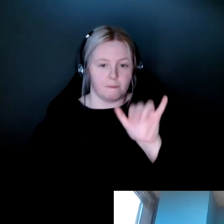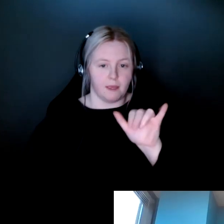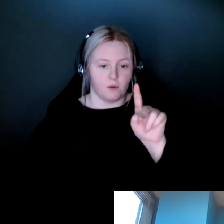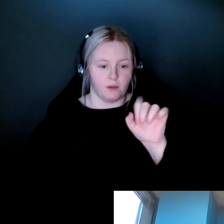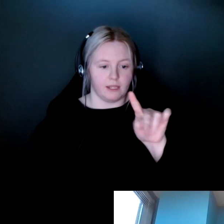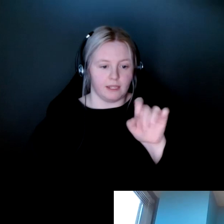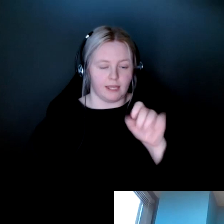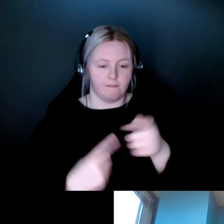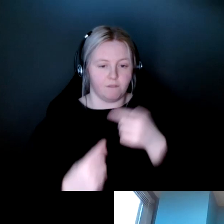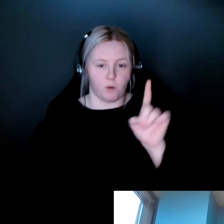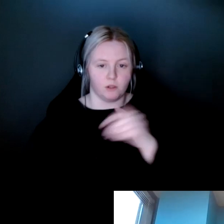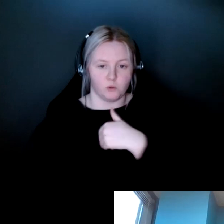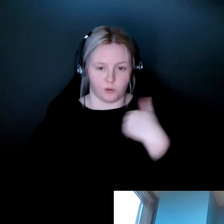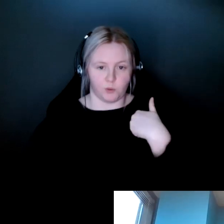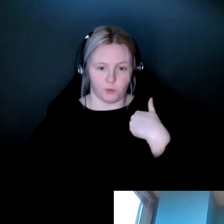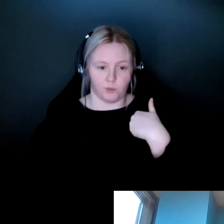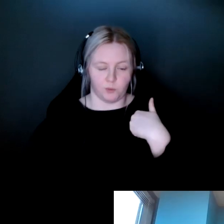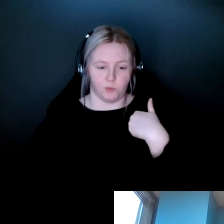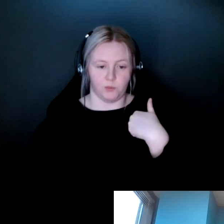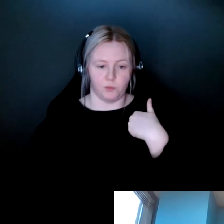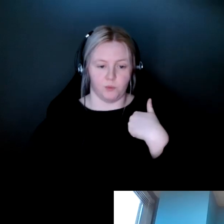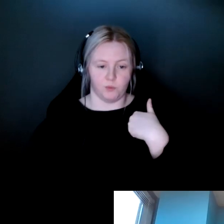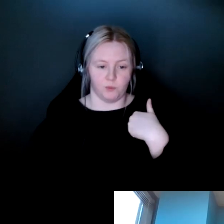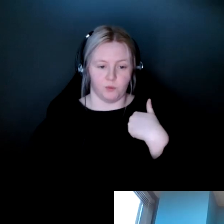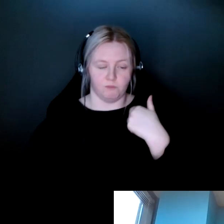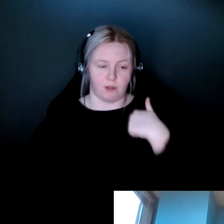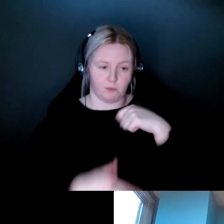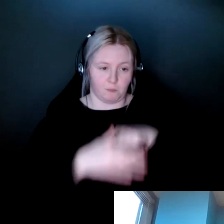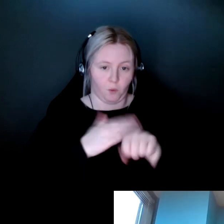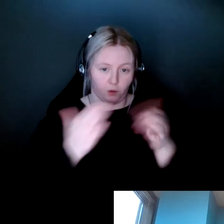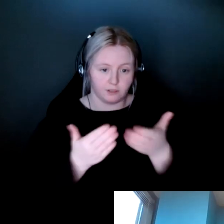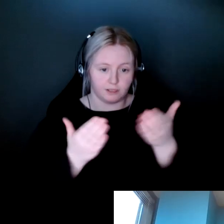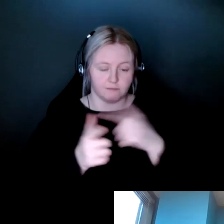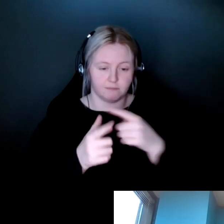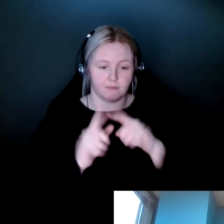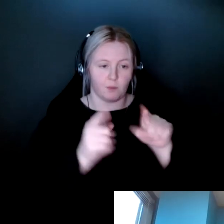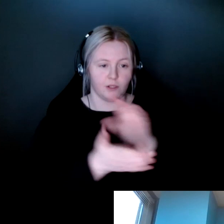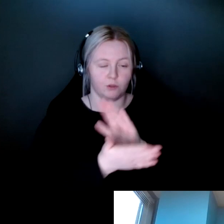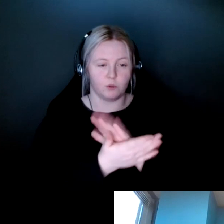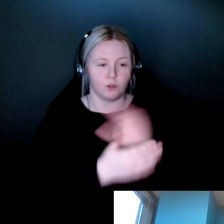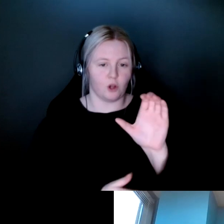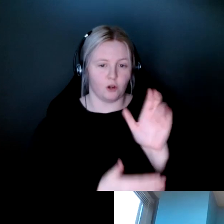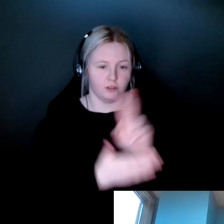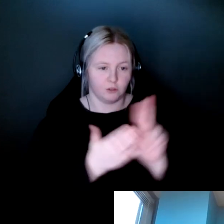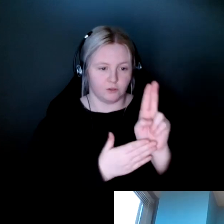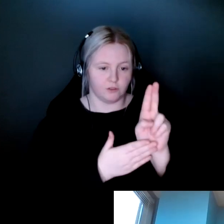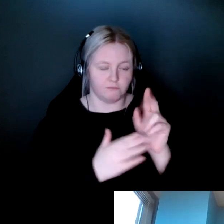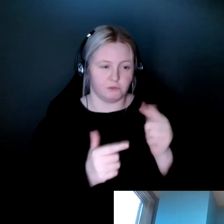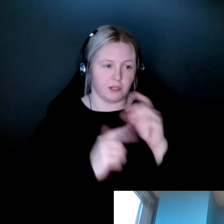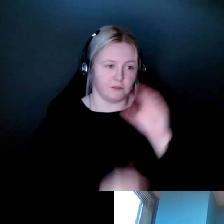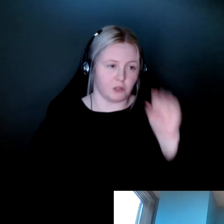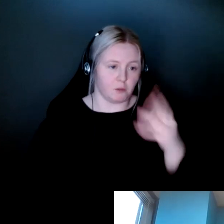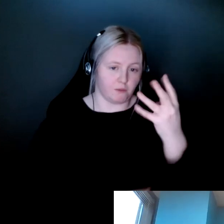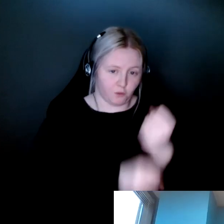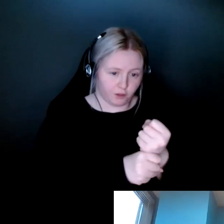I'm from Toronto. I'm from Toronto originally. I went to school at Carleton University. So I lived in Ottawa for four years